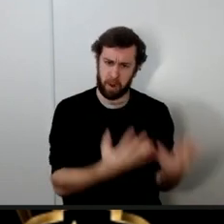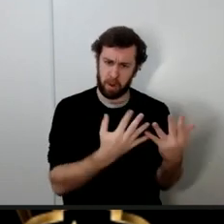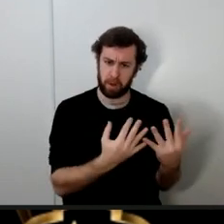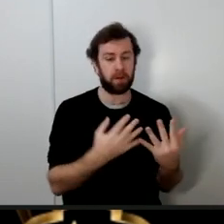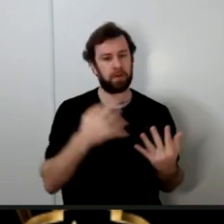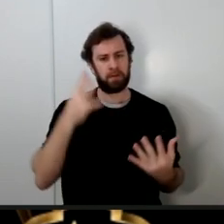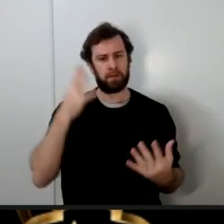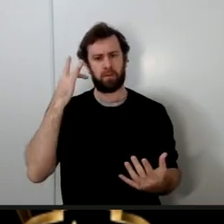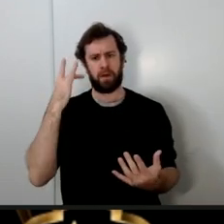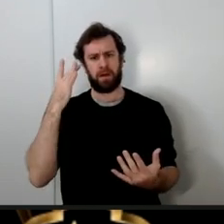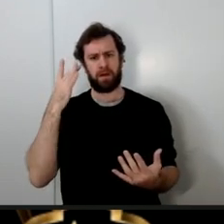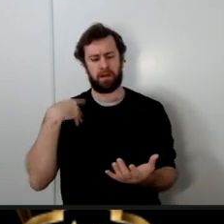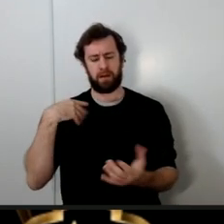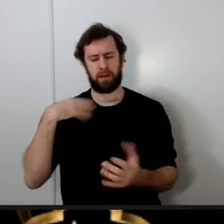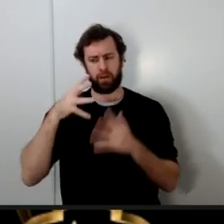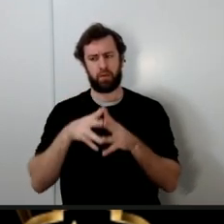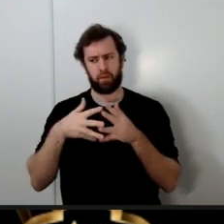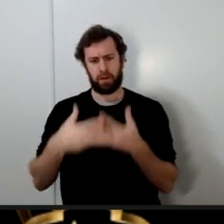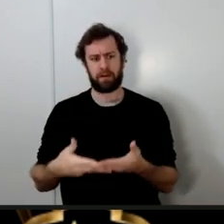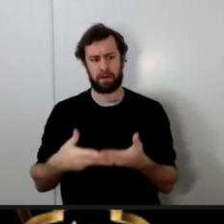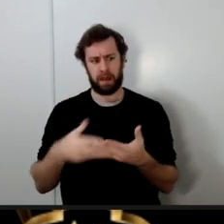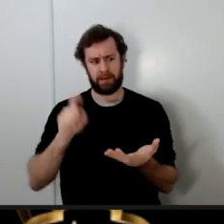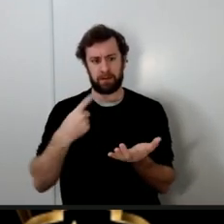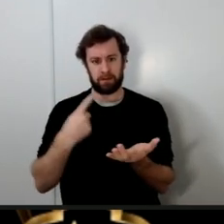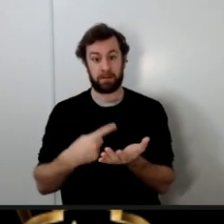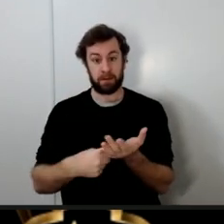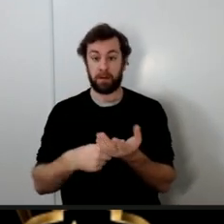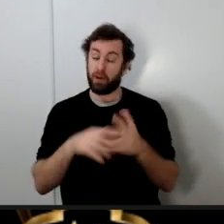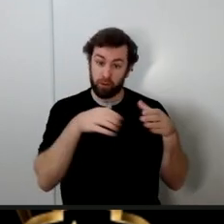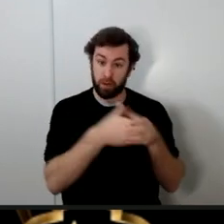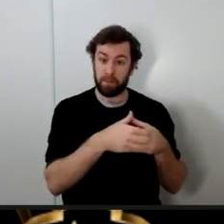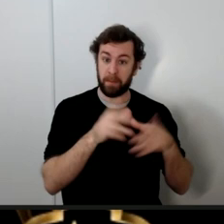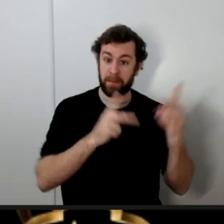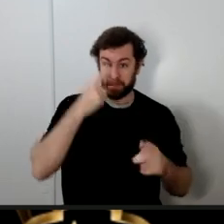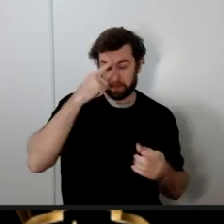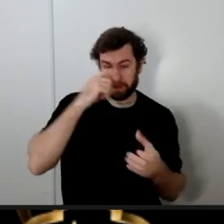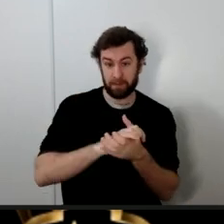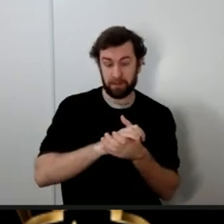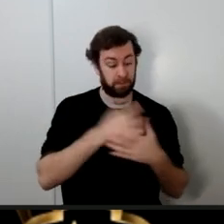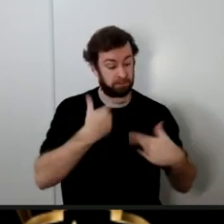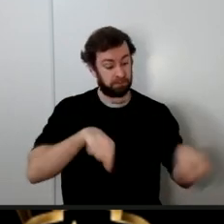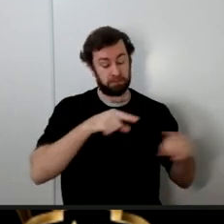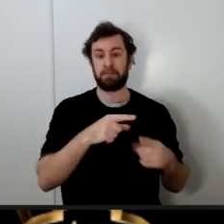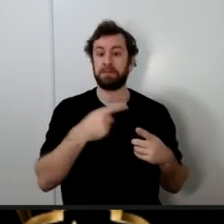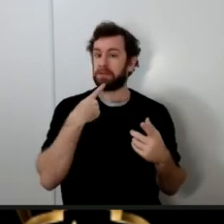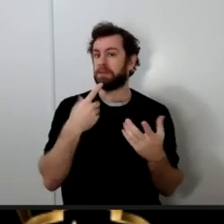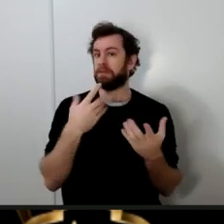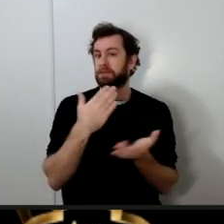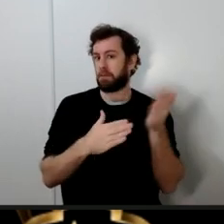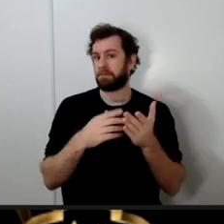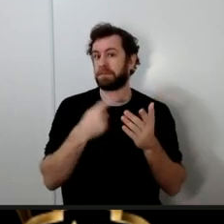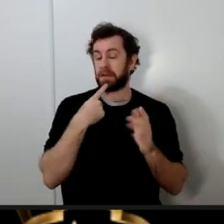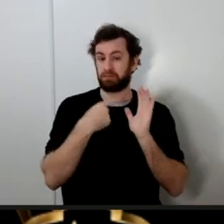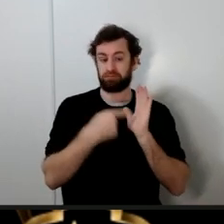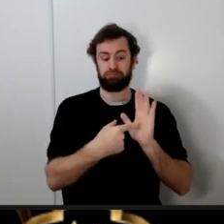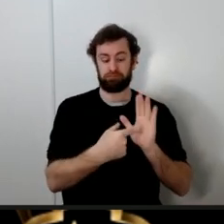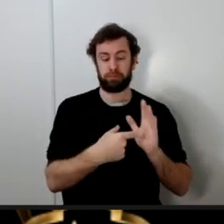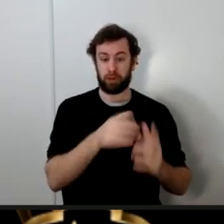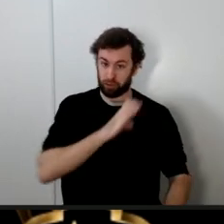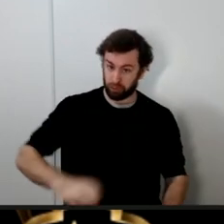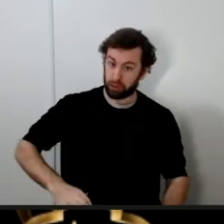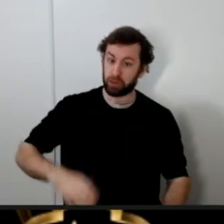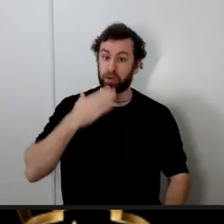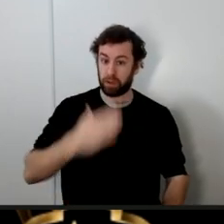bring that up a group of believers some sources indicate they were Christians they were good decent Christians